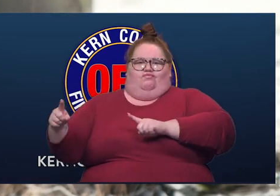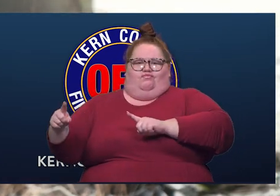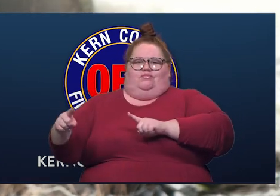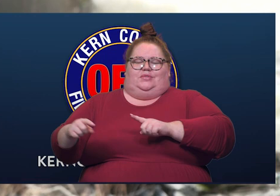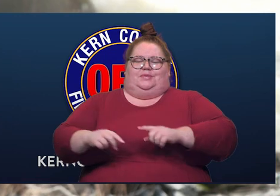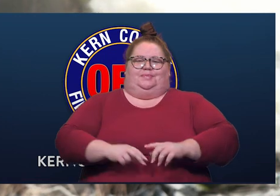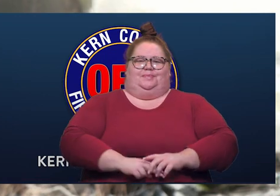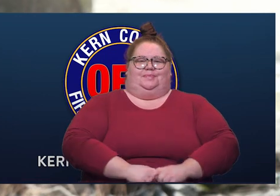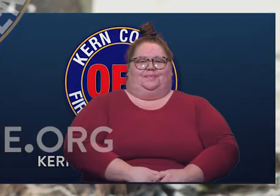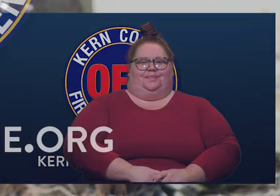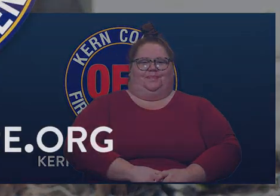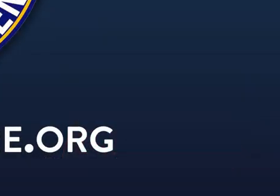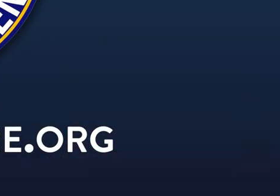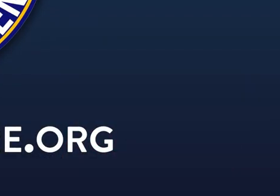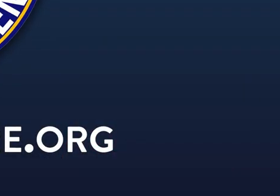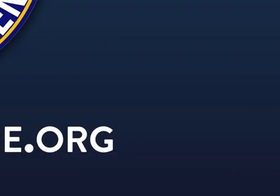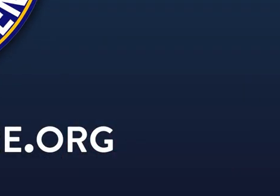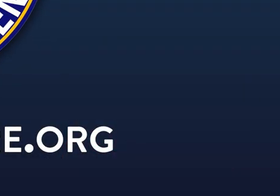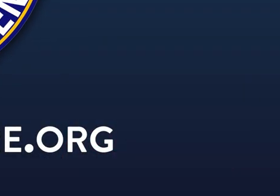may potentially happen.